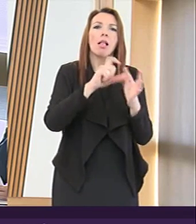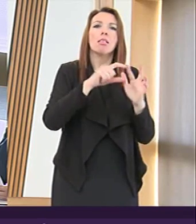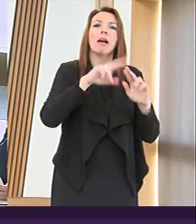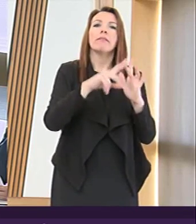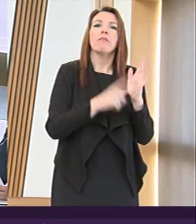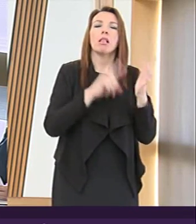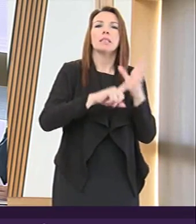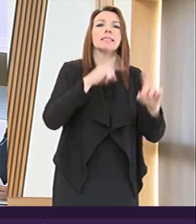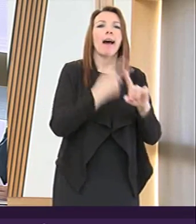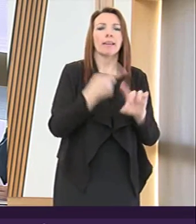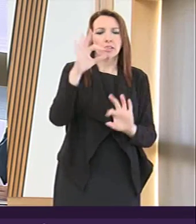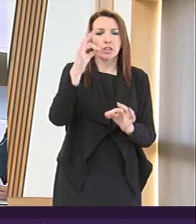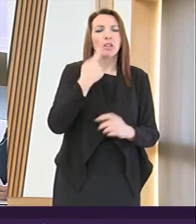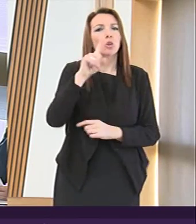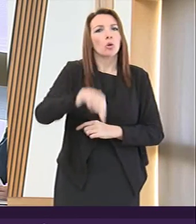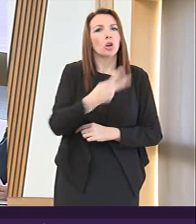2015 draft.